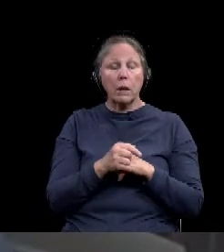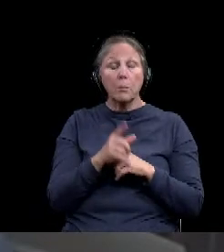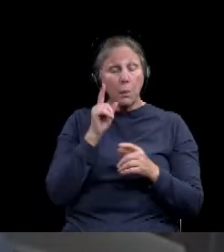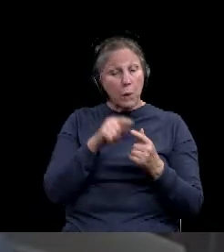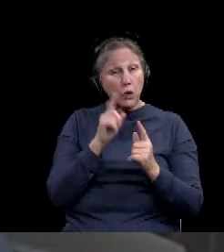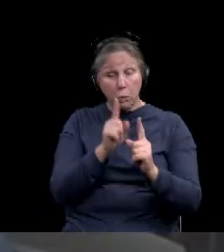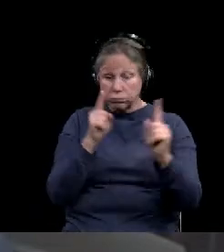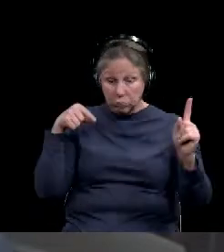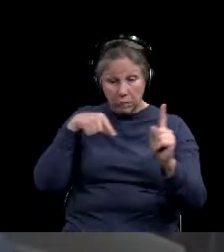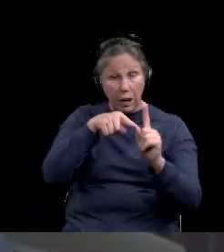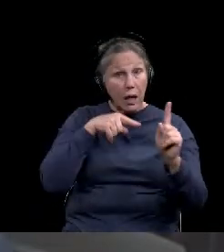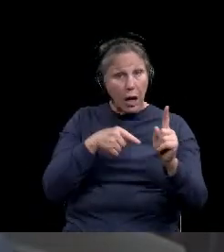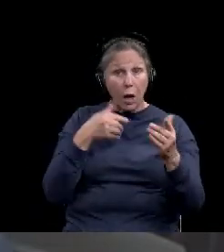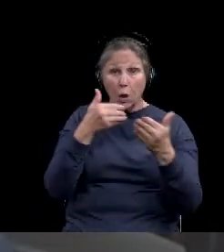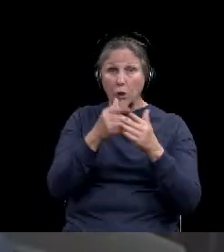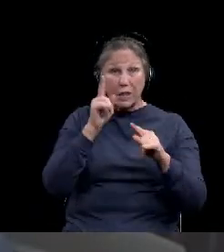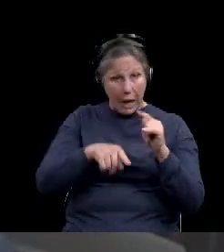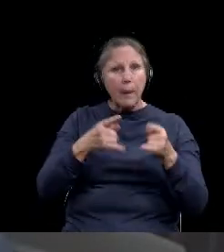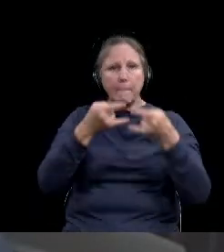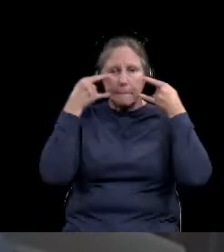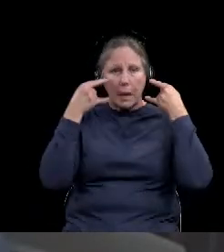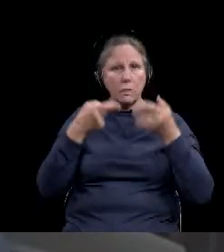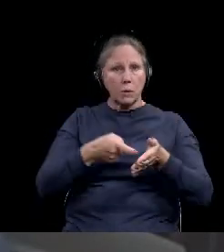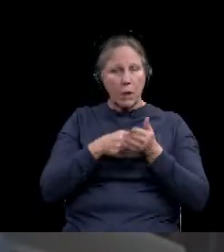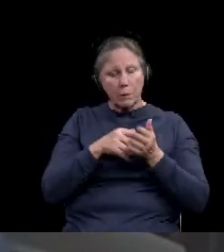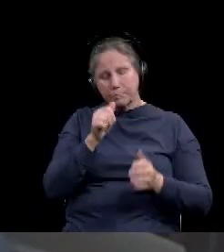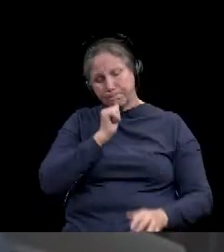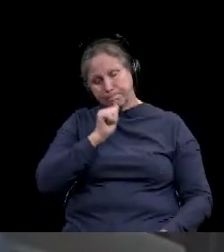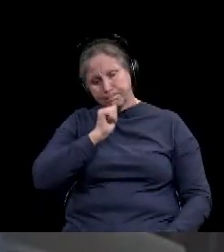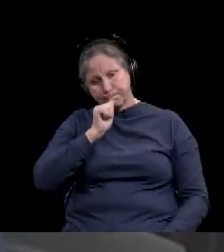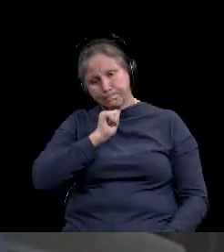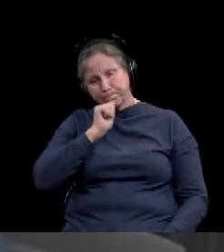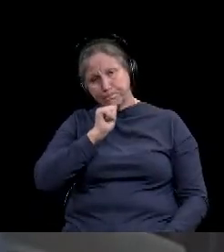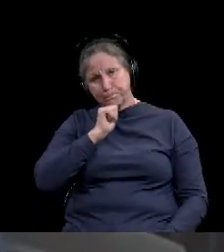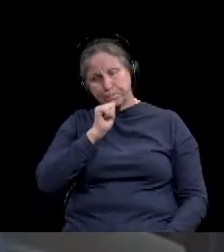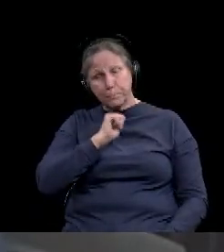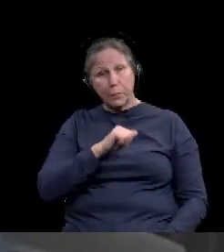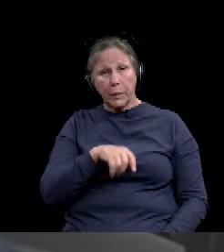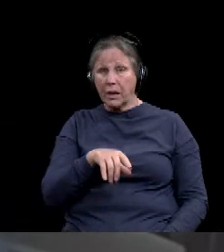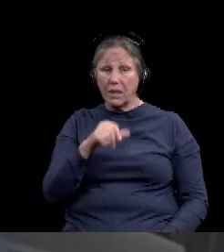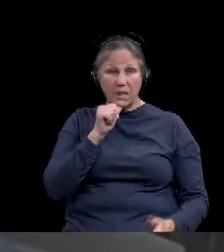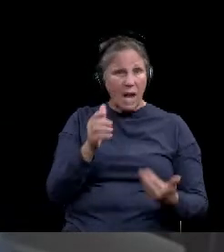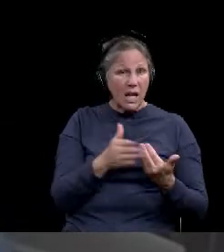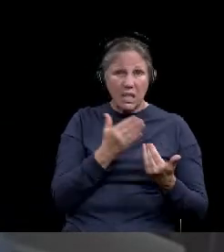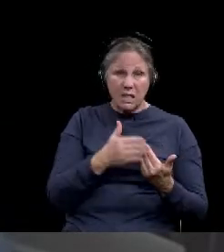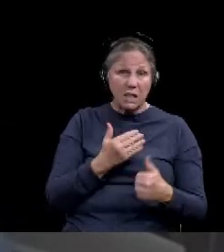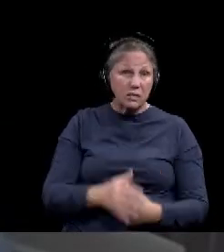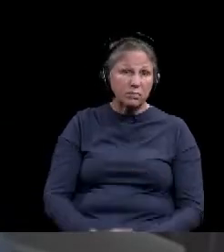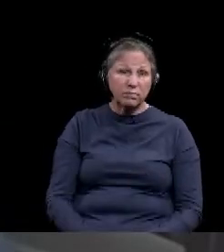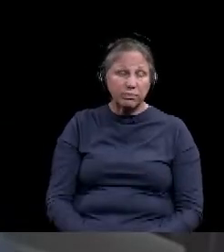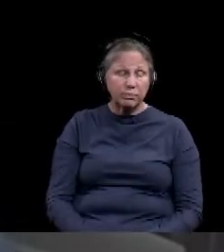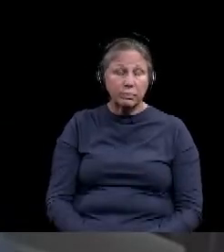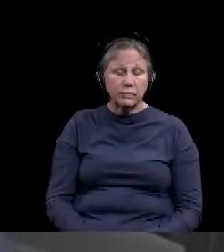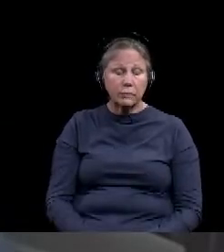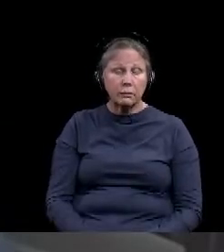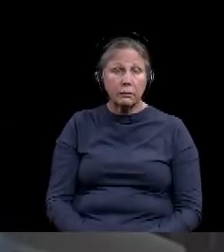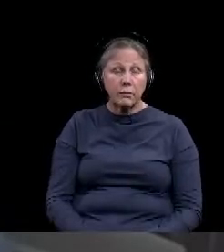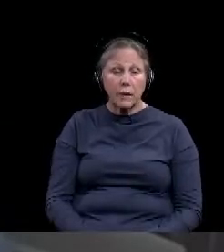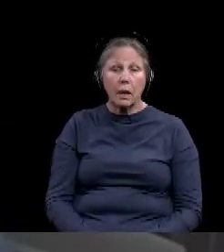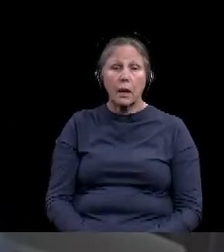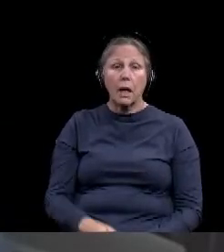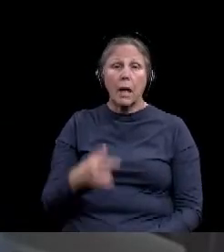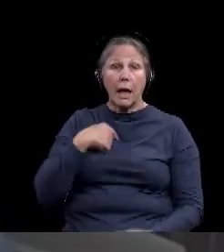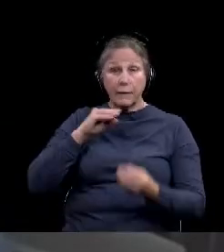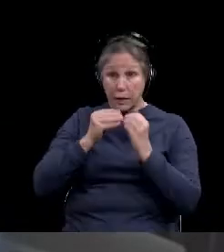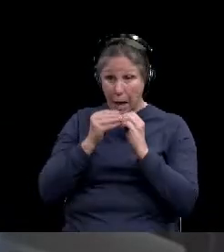and, uh, and try to hang tough in this thing. It's not going to be easy and, uh, we can get these